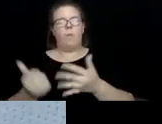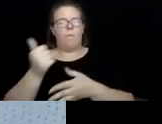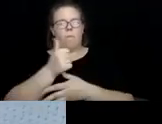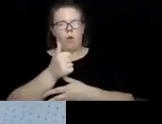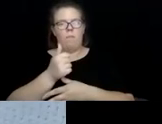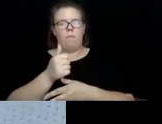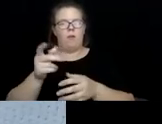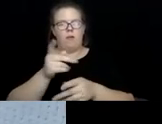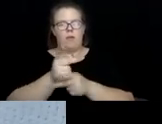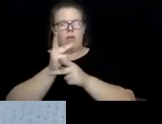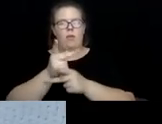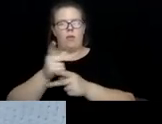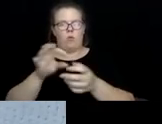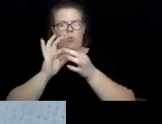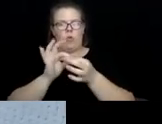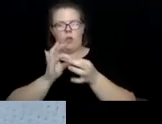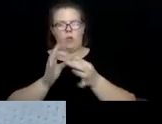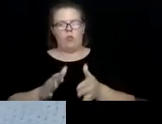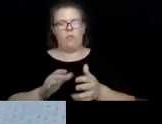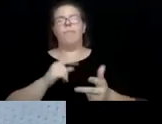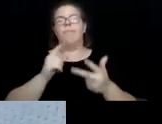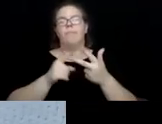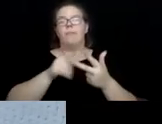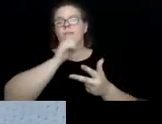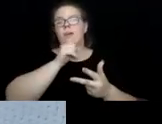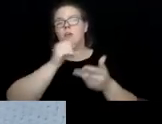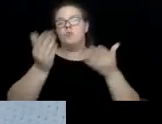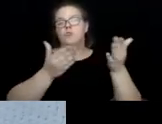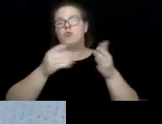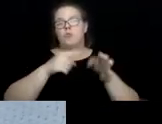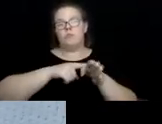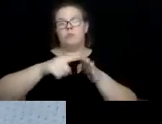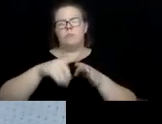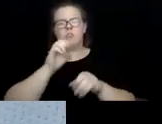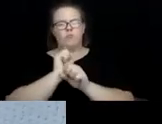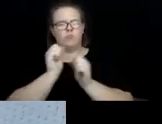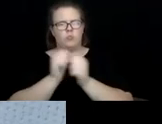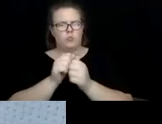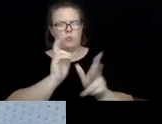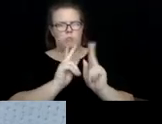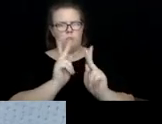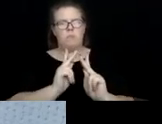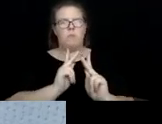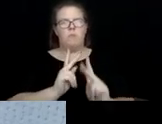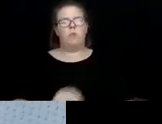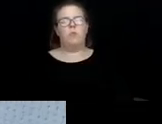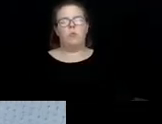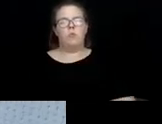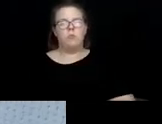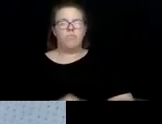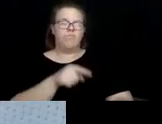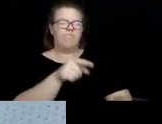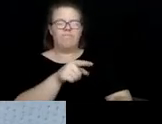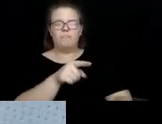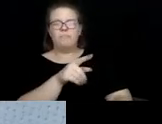program. We also have an aging services specialist who works with them. So when the people that we see that are 55 and older,